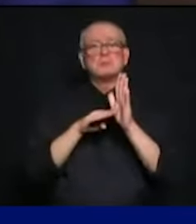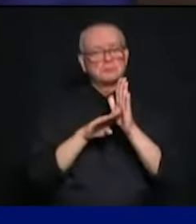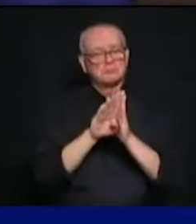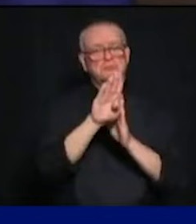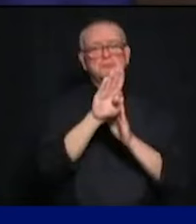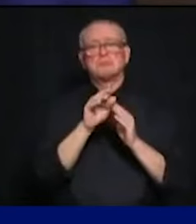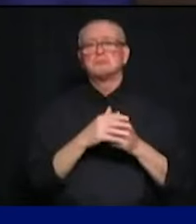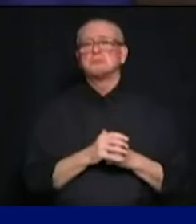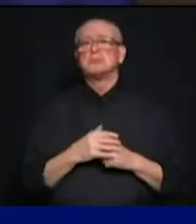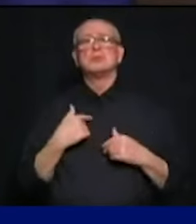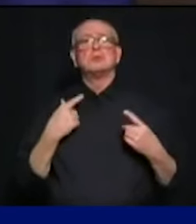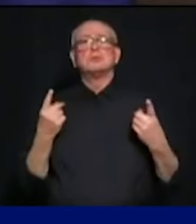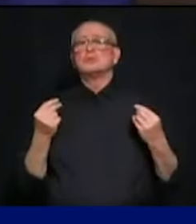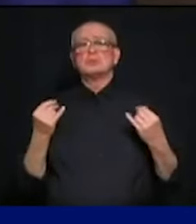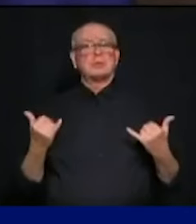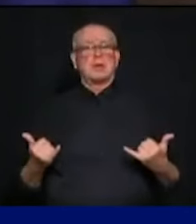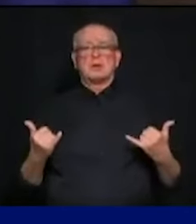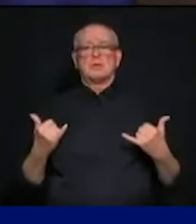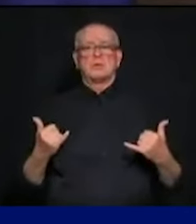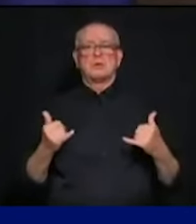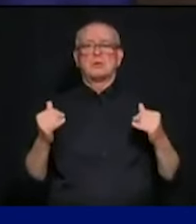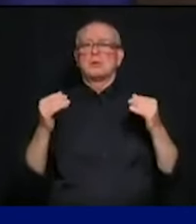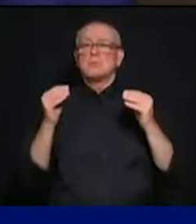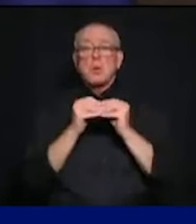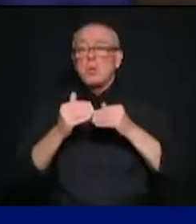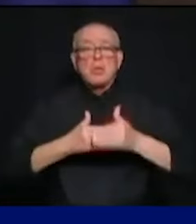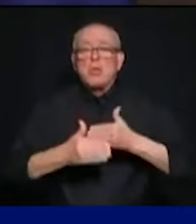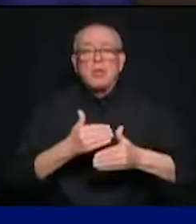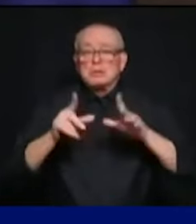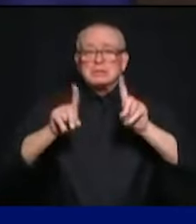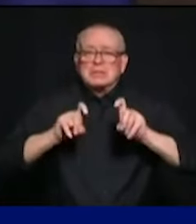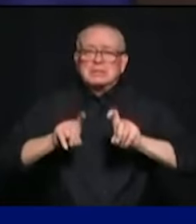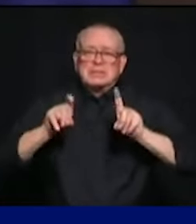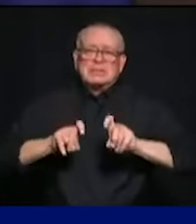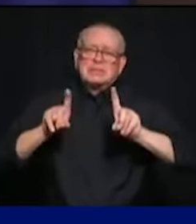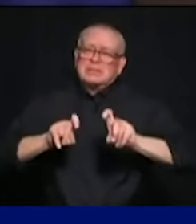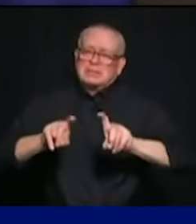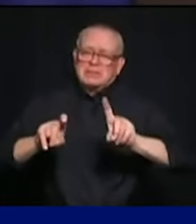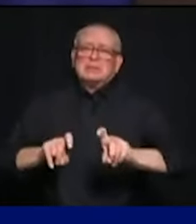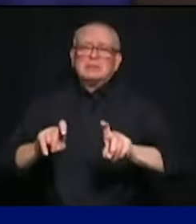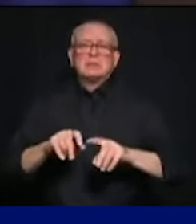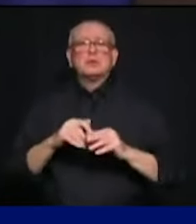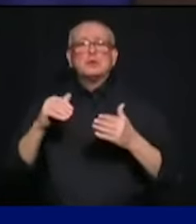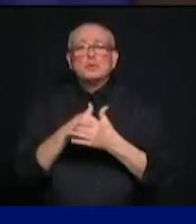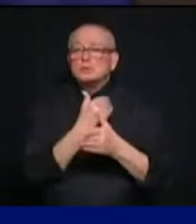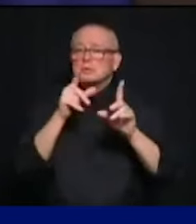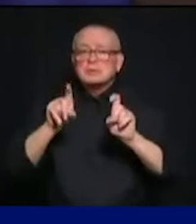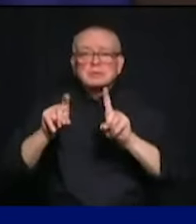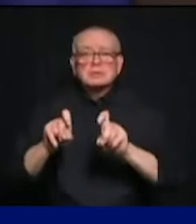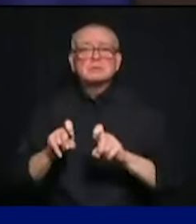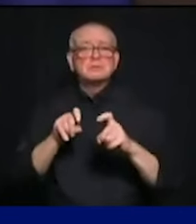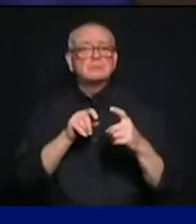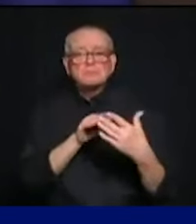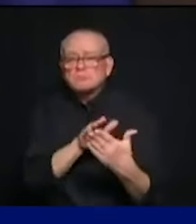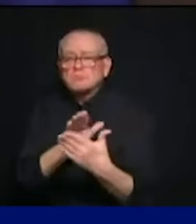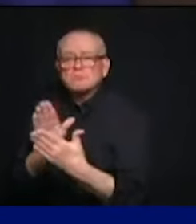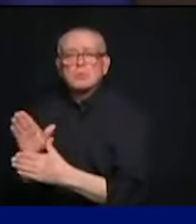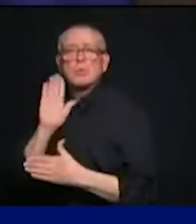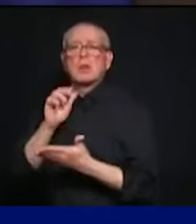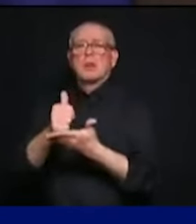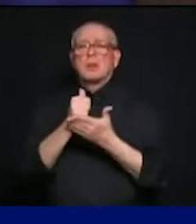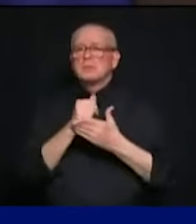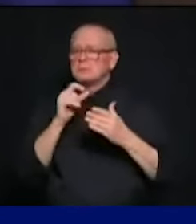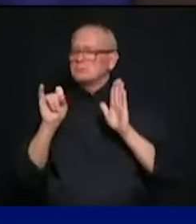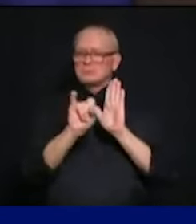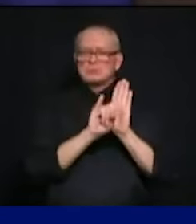system of mass testing using new tests that are being developed and approved to identify positive cases and those with immunity